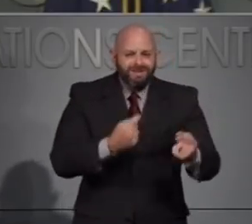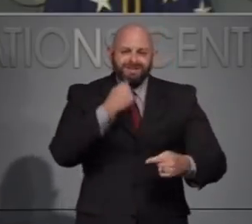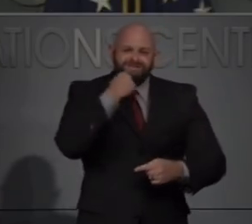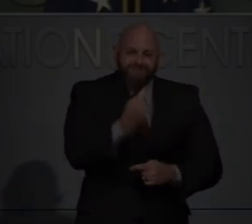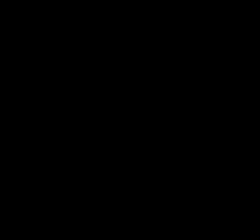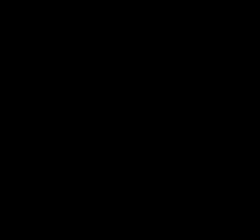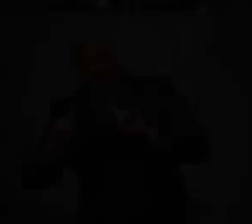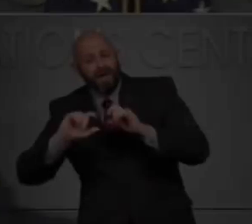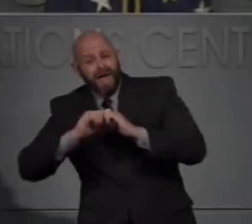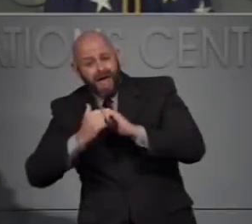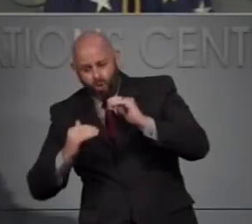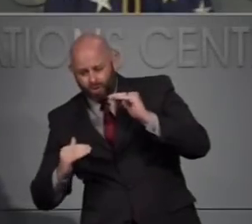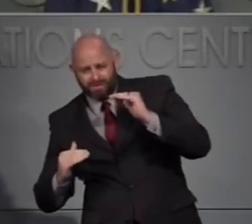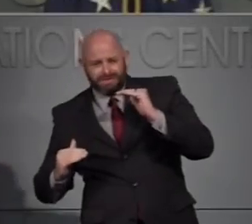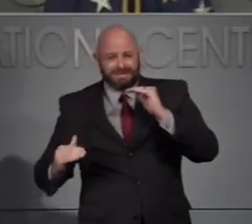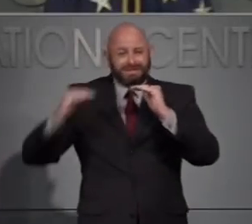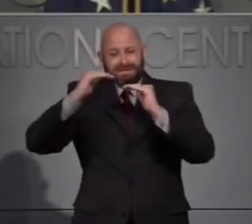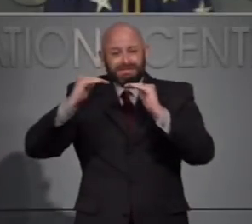no spotlight.